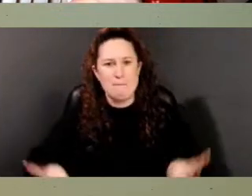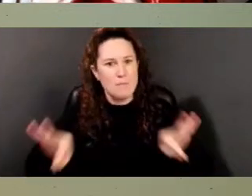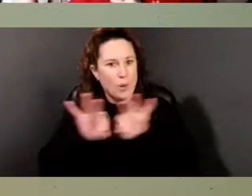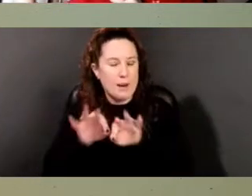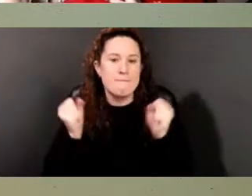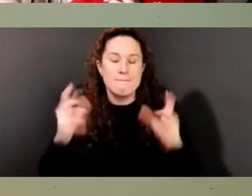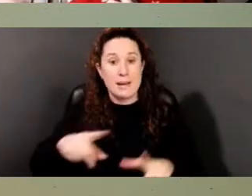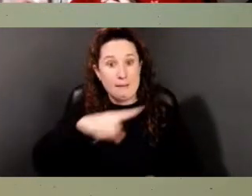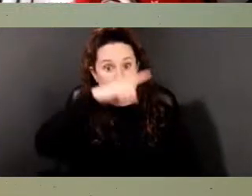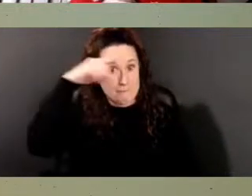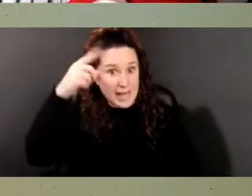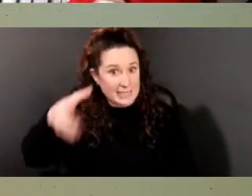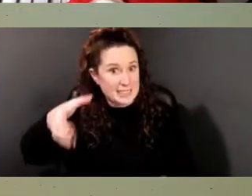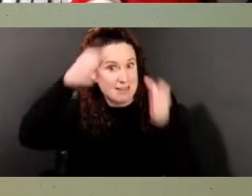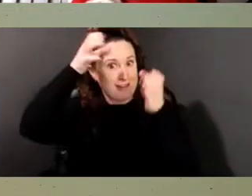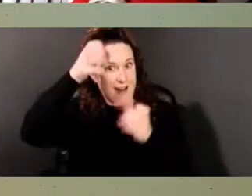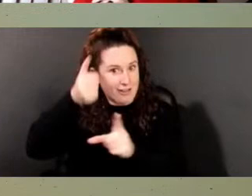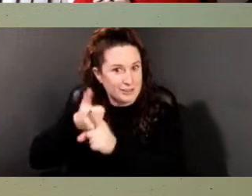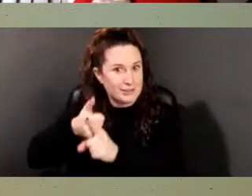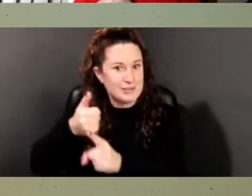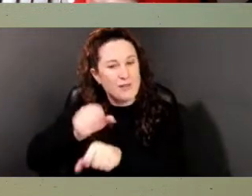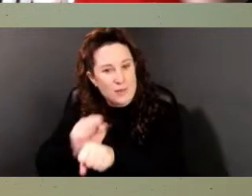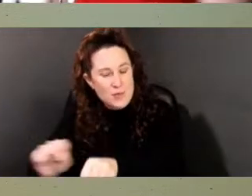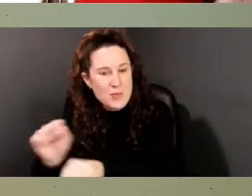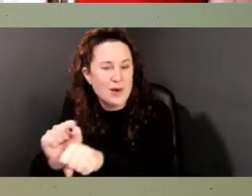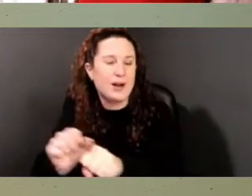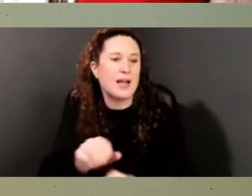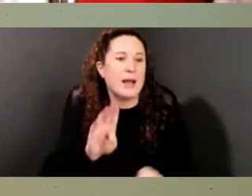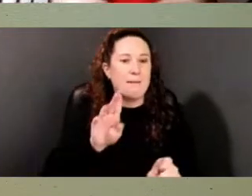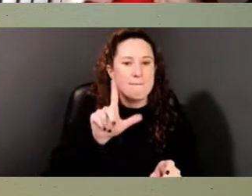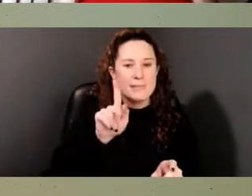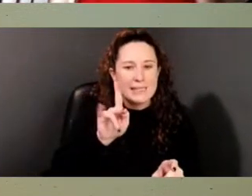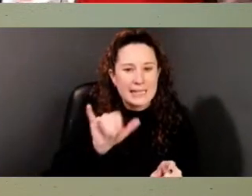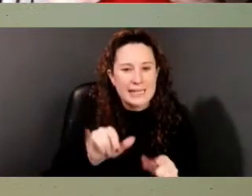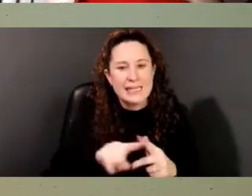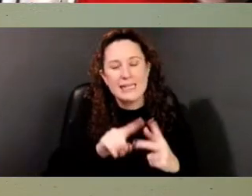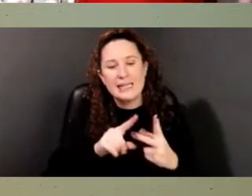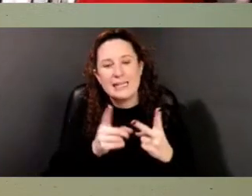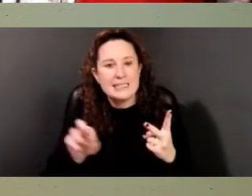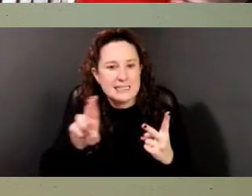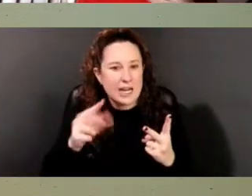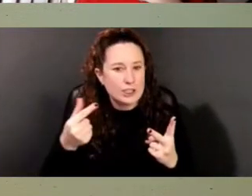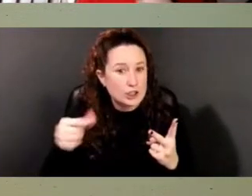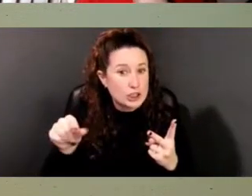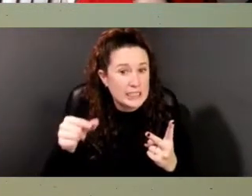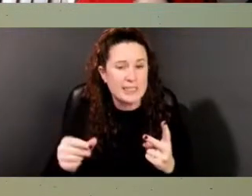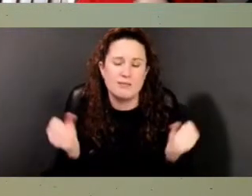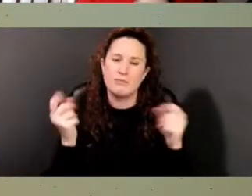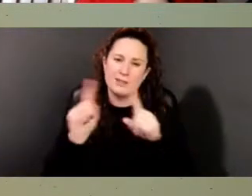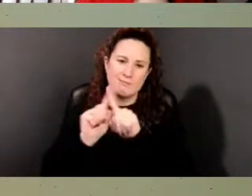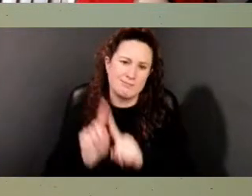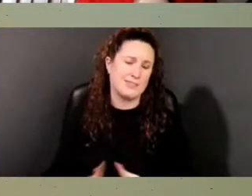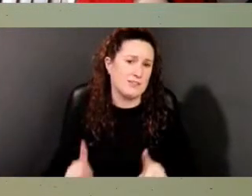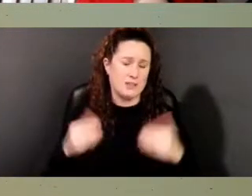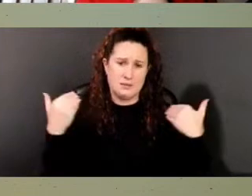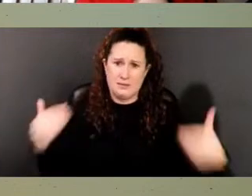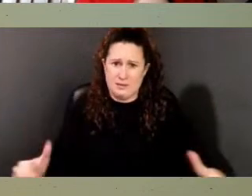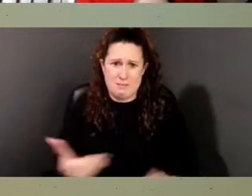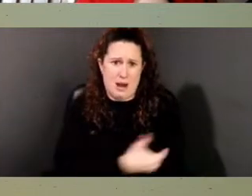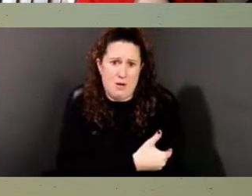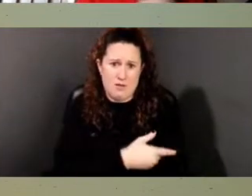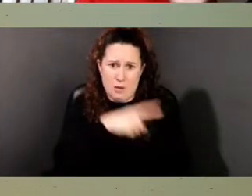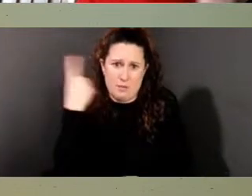it. So Michael Blakey, Dr. Edna Green, and there's a three part report. You can go and you can, um, look at this. Um,